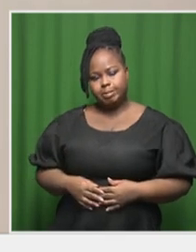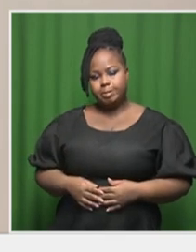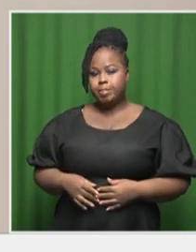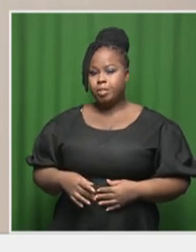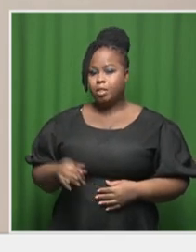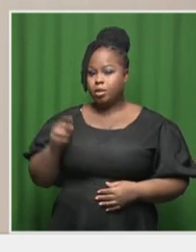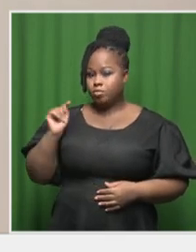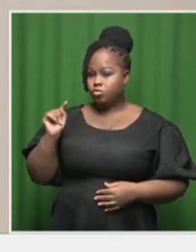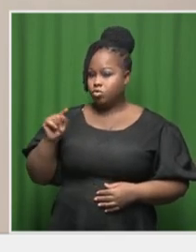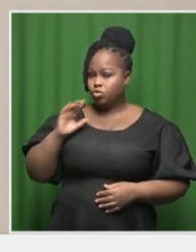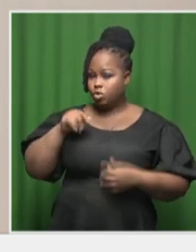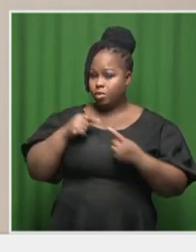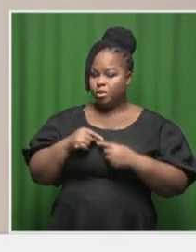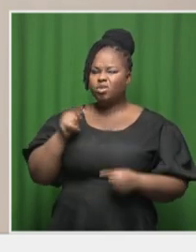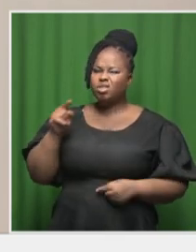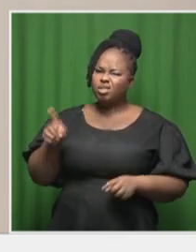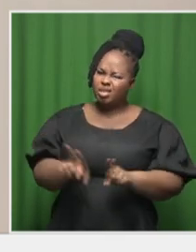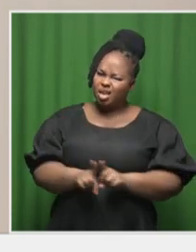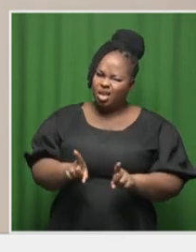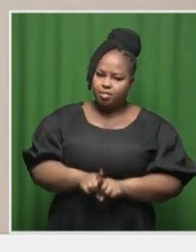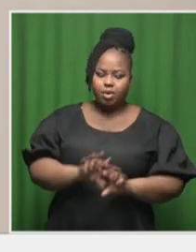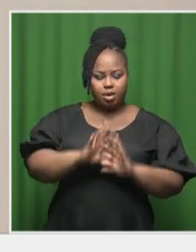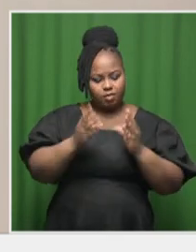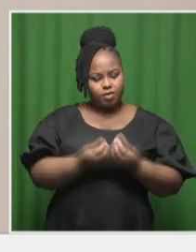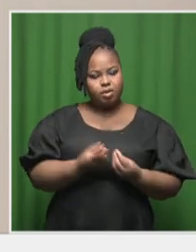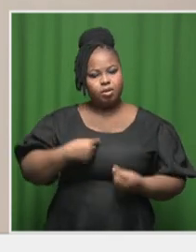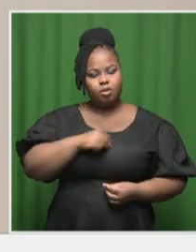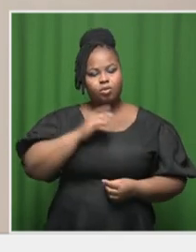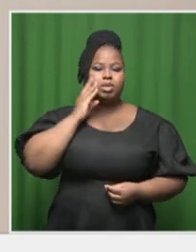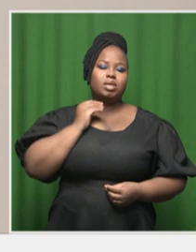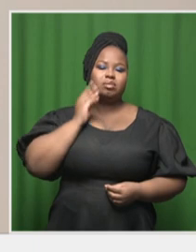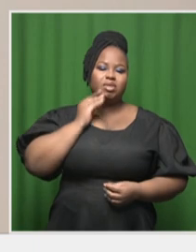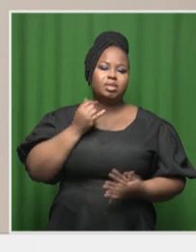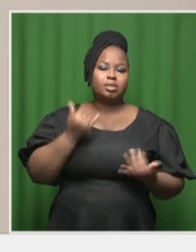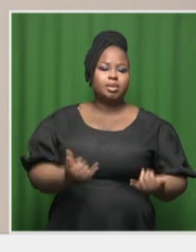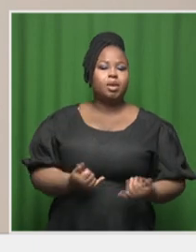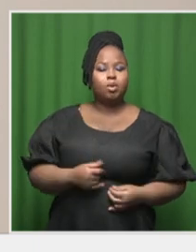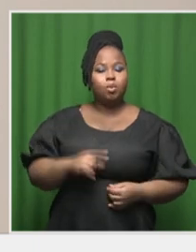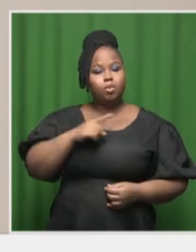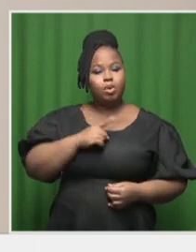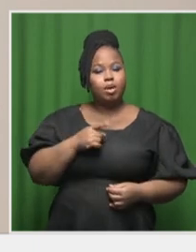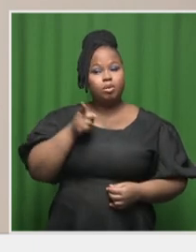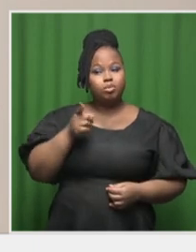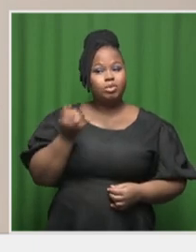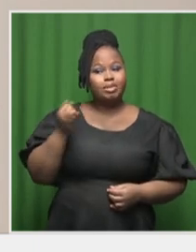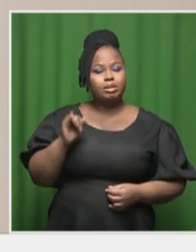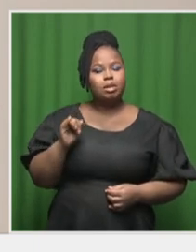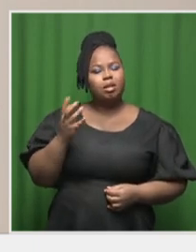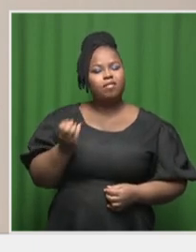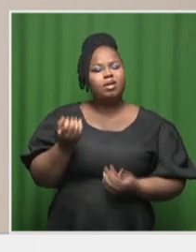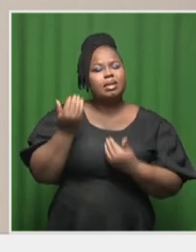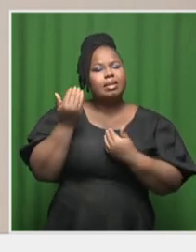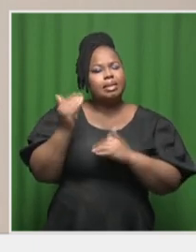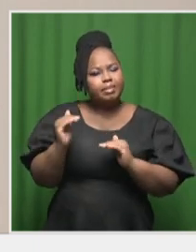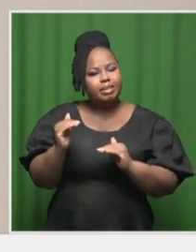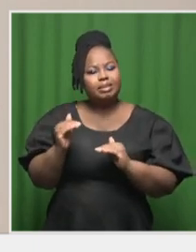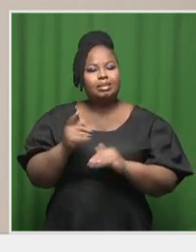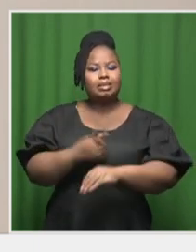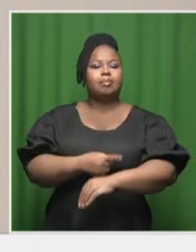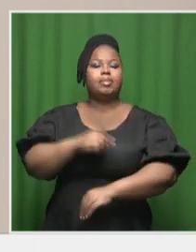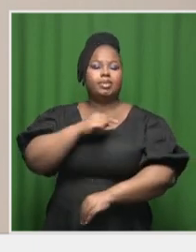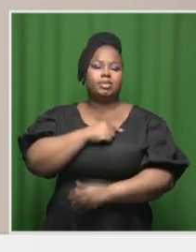is exactly currently what we are dealing with, that while you still have very limited capacity